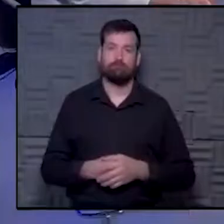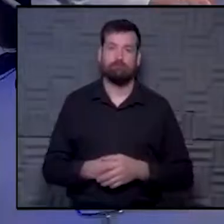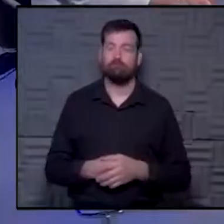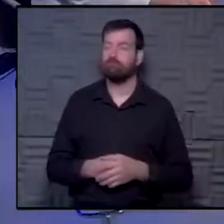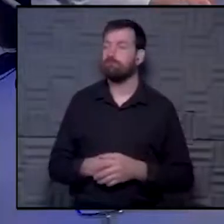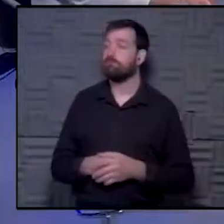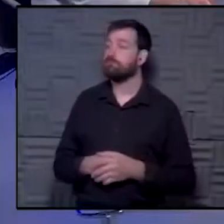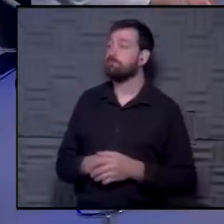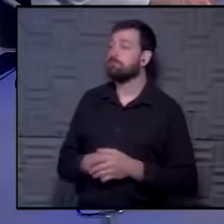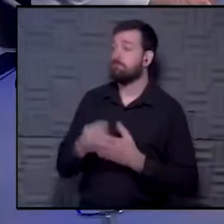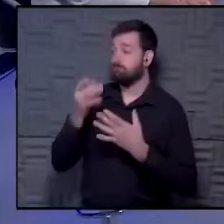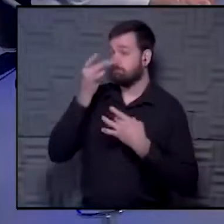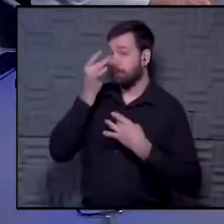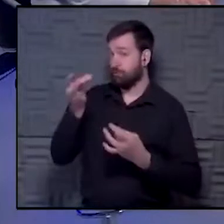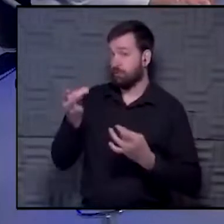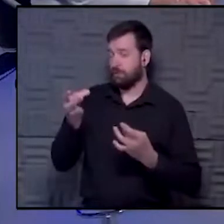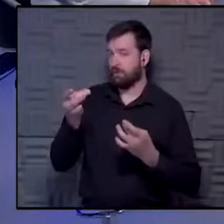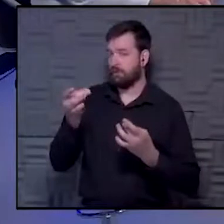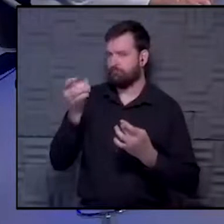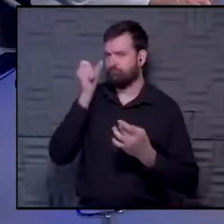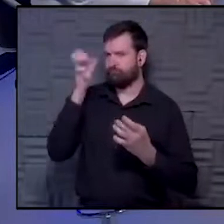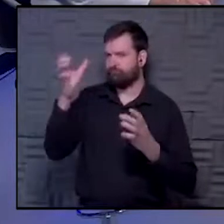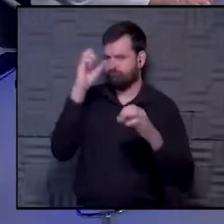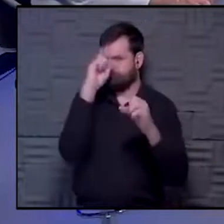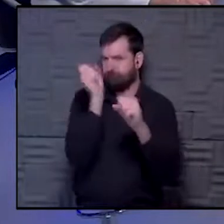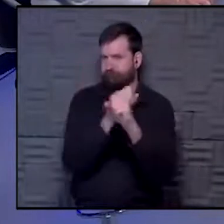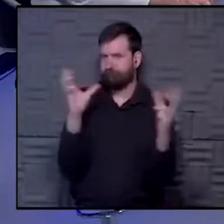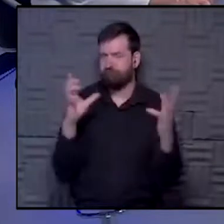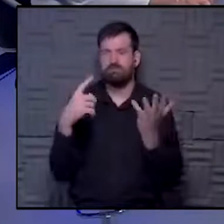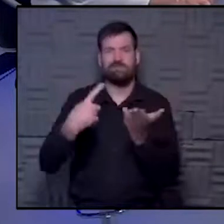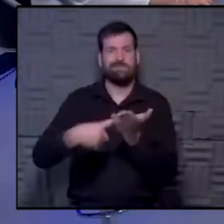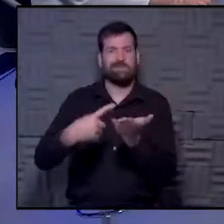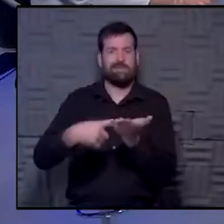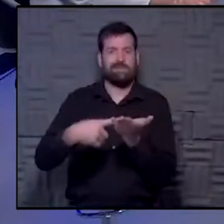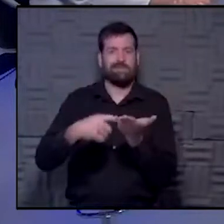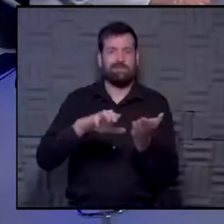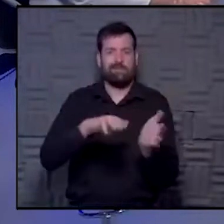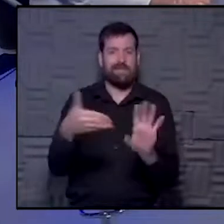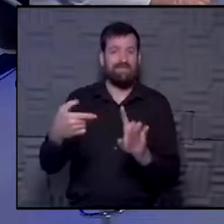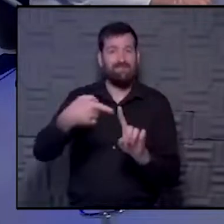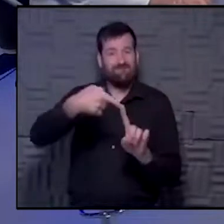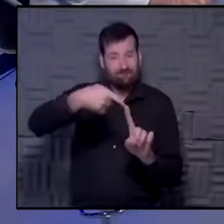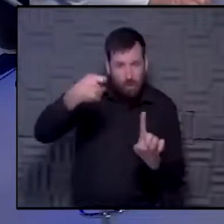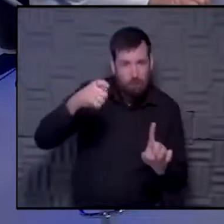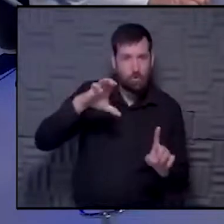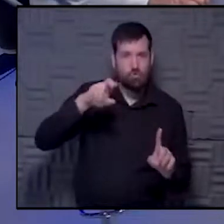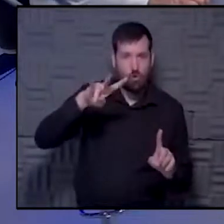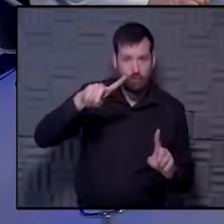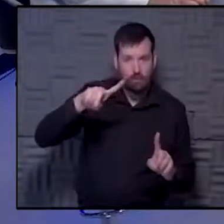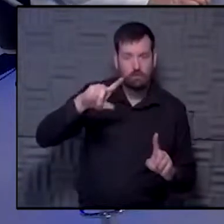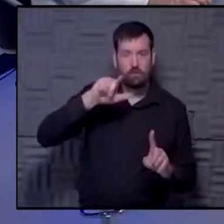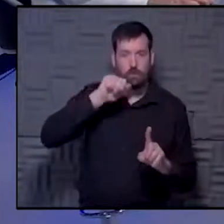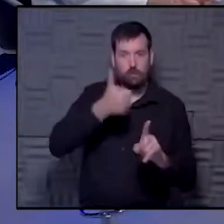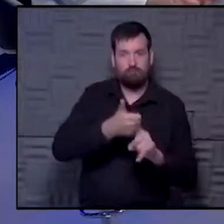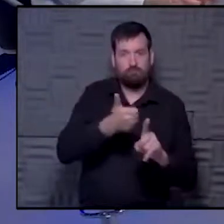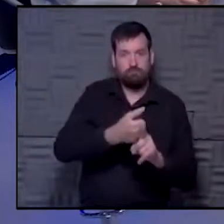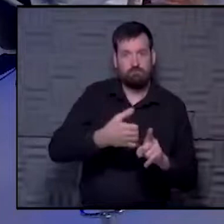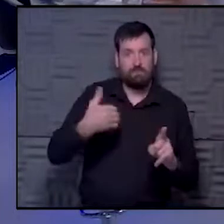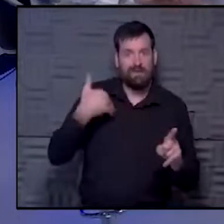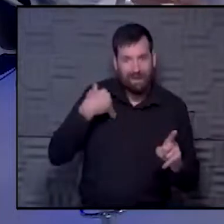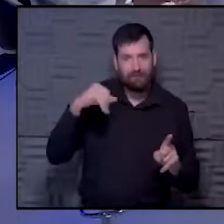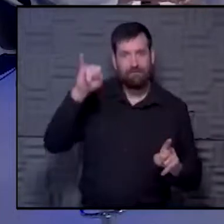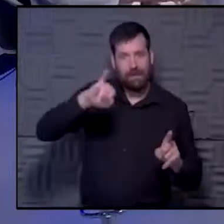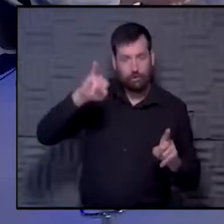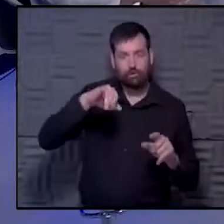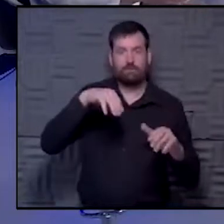I think it's an interesting sort of concept to think about, right? We've talked a lot about the deaths that are directly related to COVID. Patients who are infected end